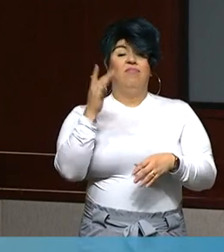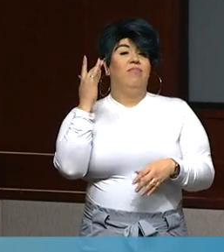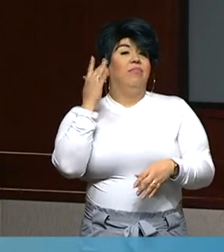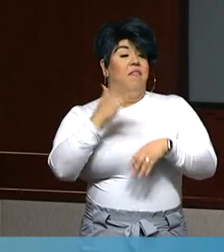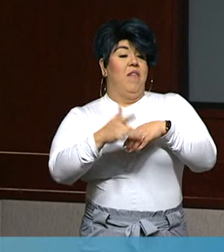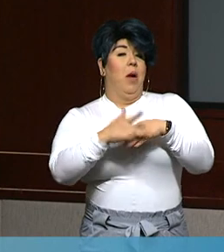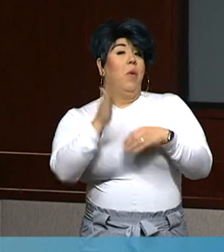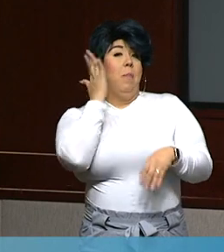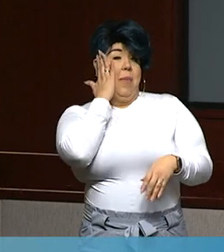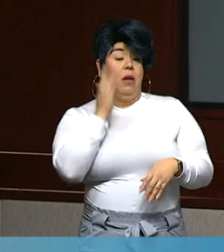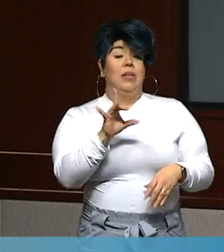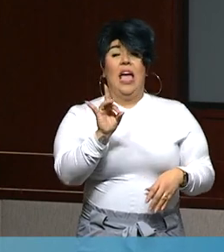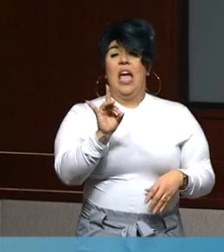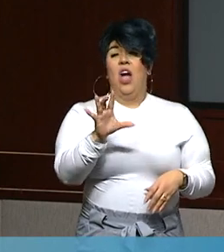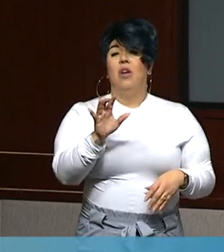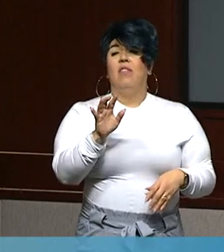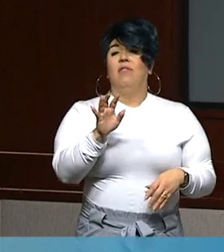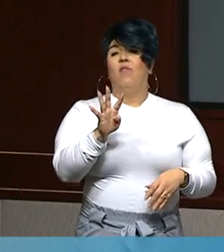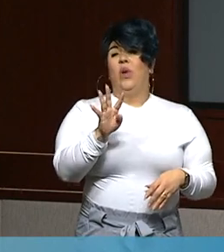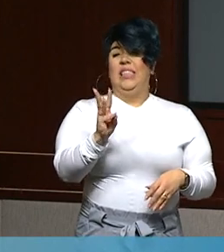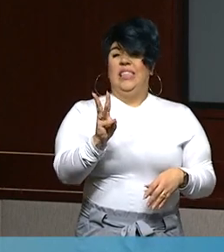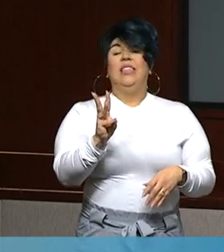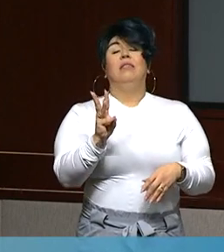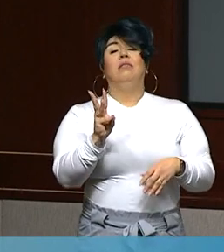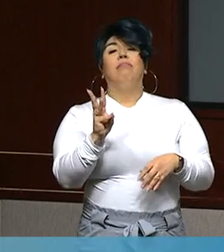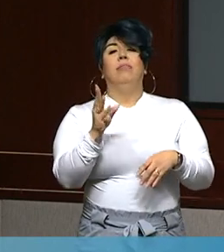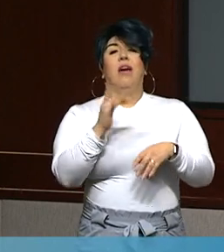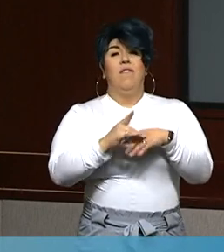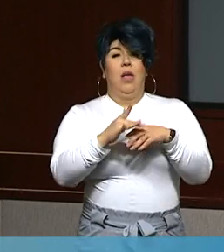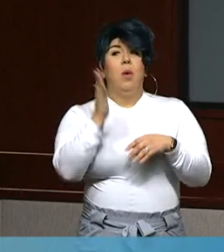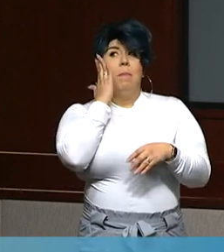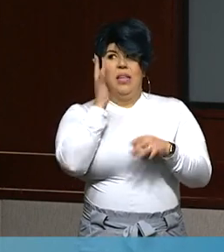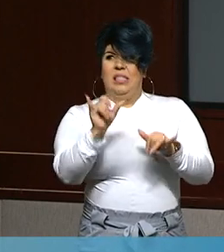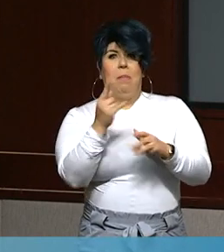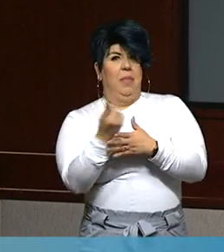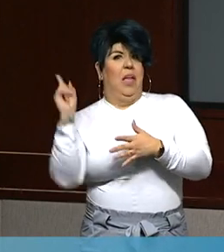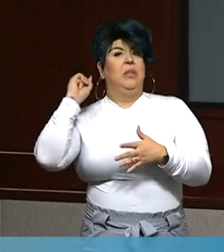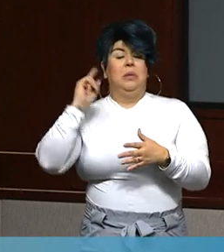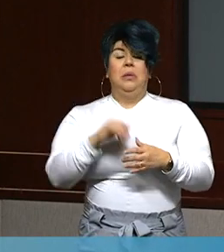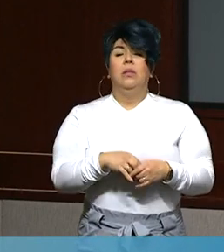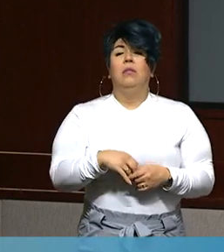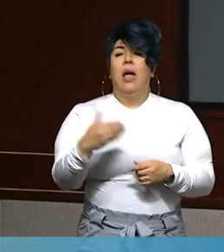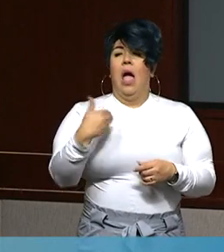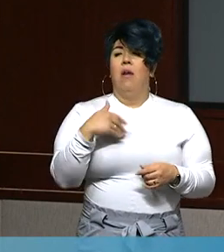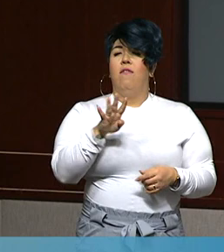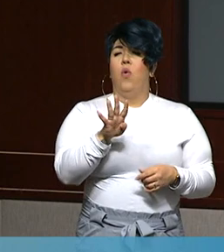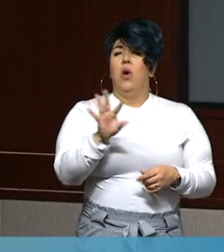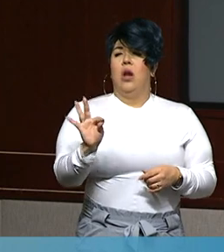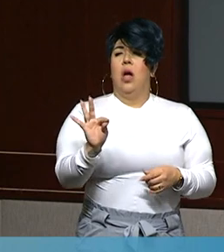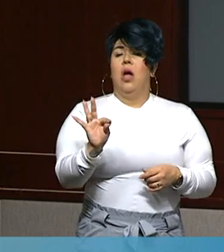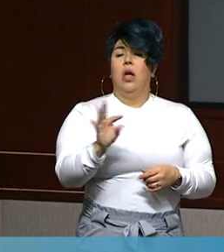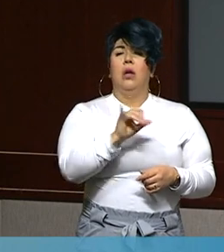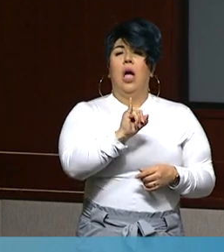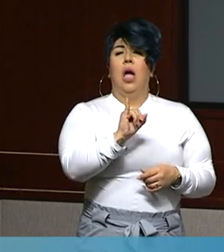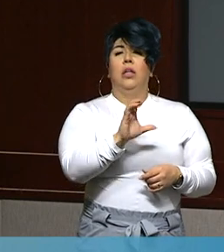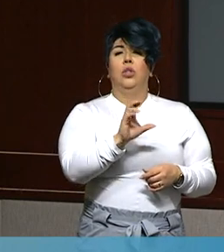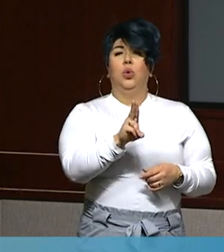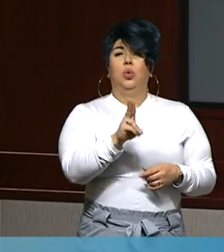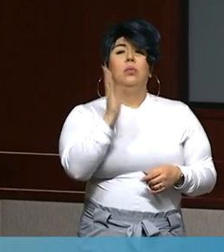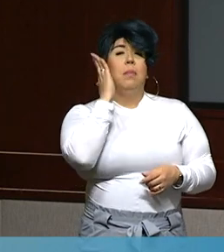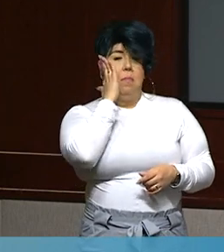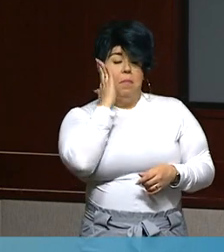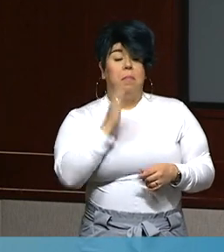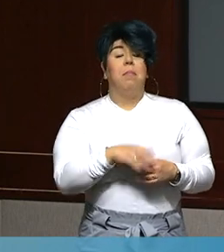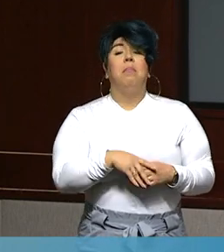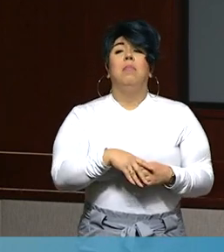We had 846 available hospital beds at this time last week. We have 49 available ICU beds. At